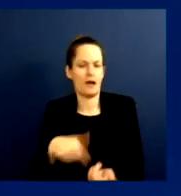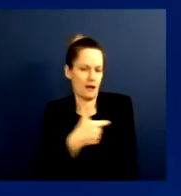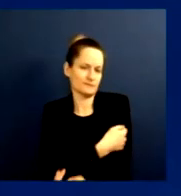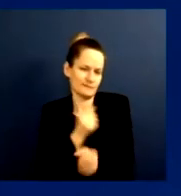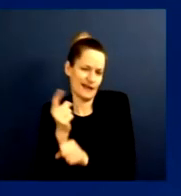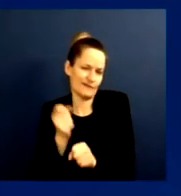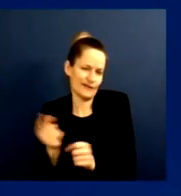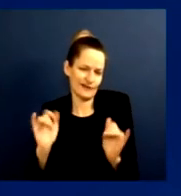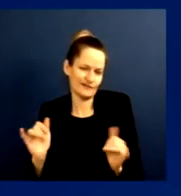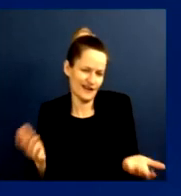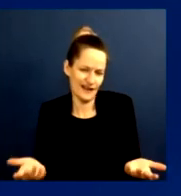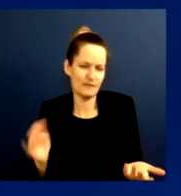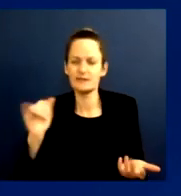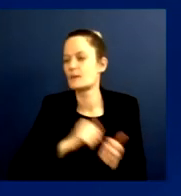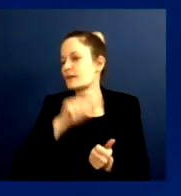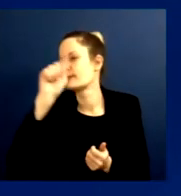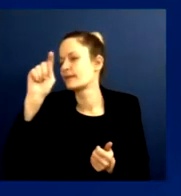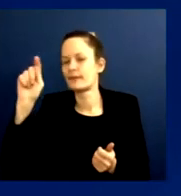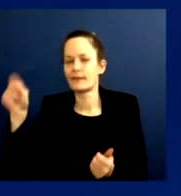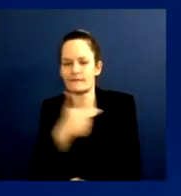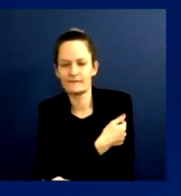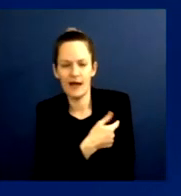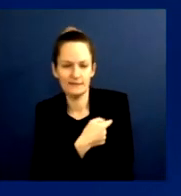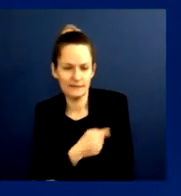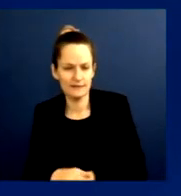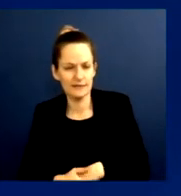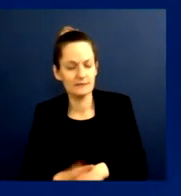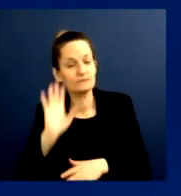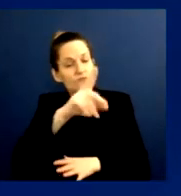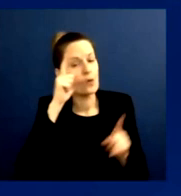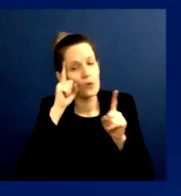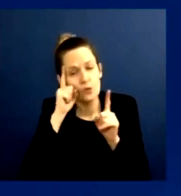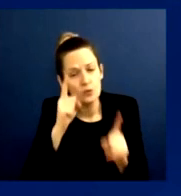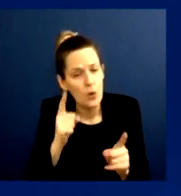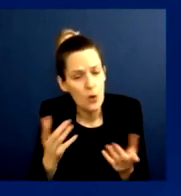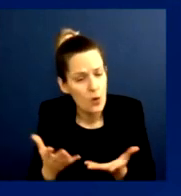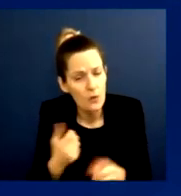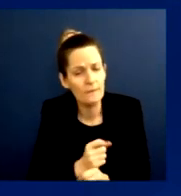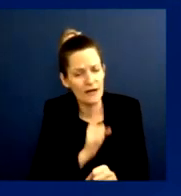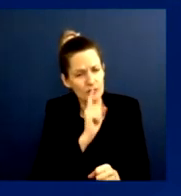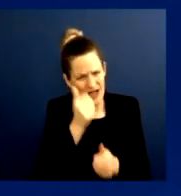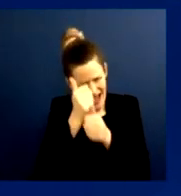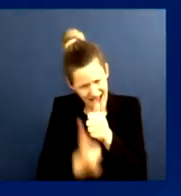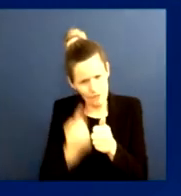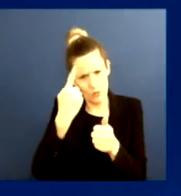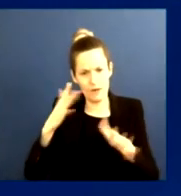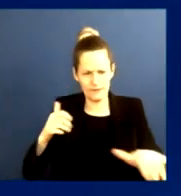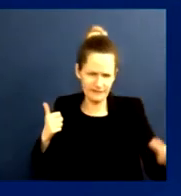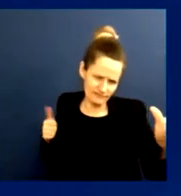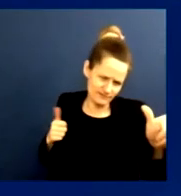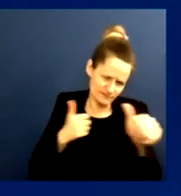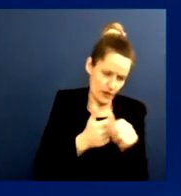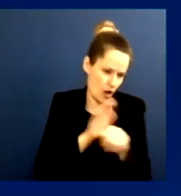and what we really are working to do is pivot the language to make sure that everybody is is as up to date with their COVID-19 vaccines as they